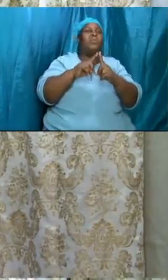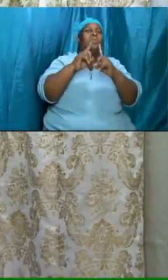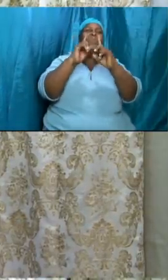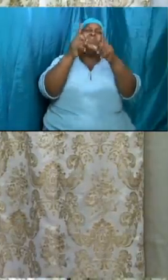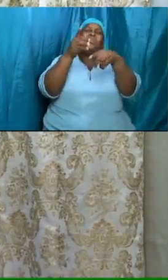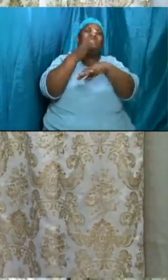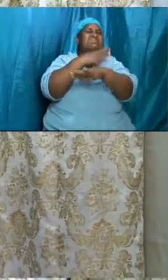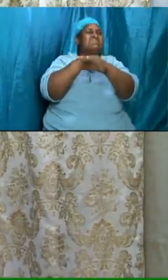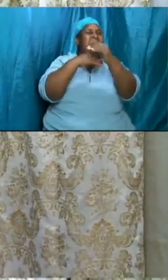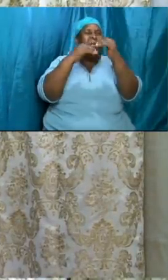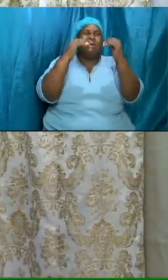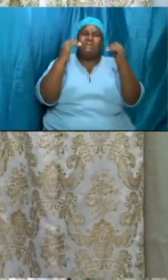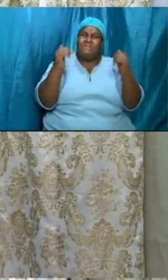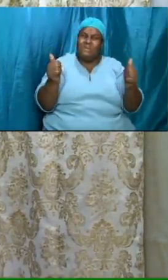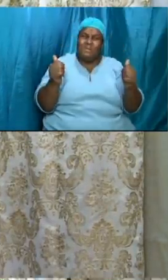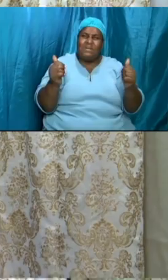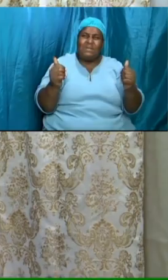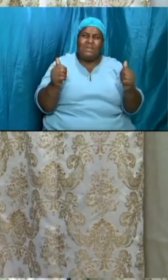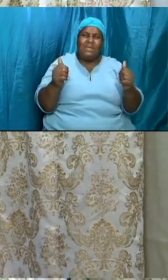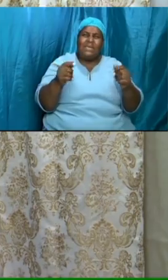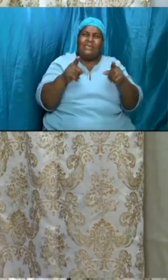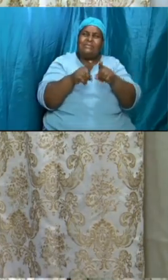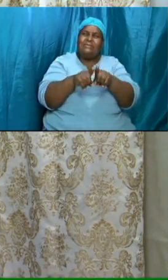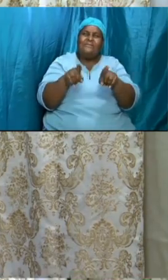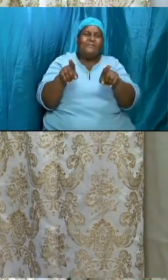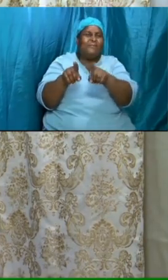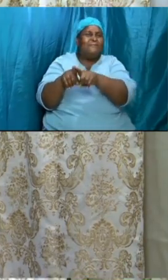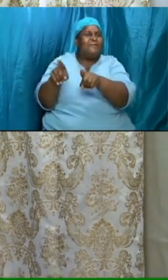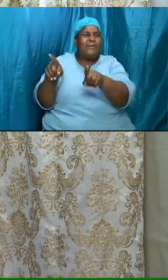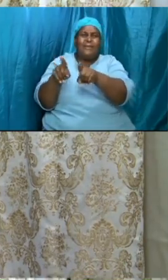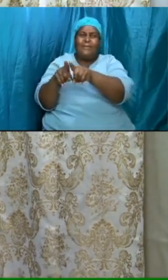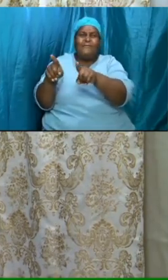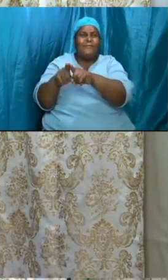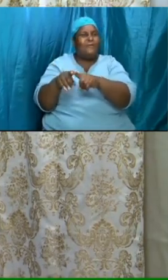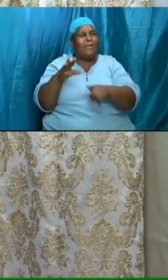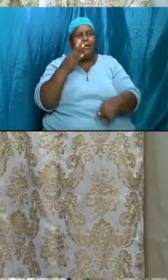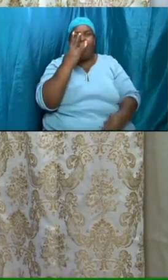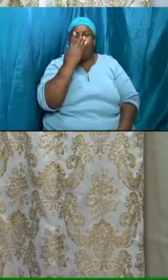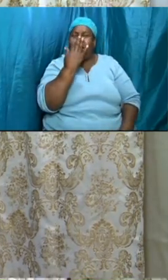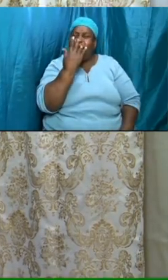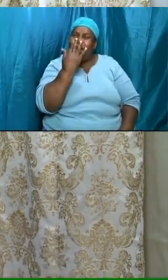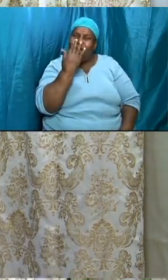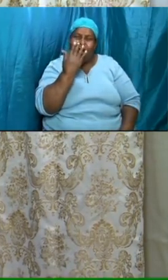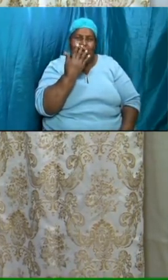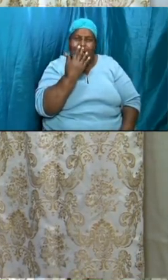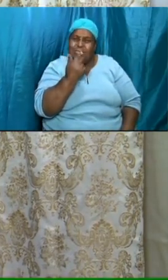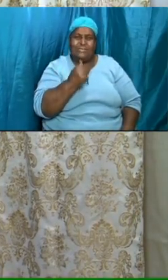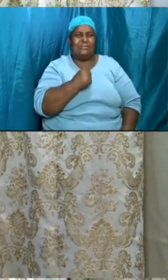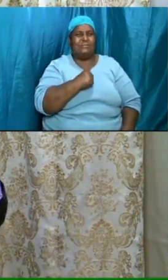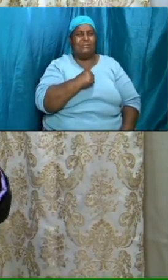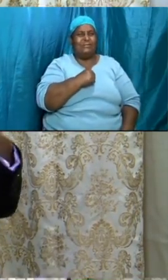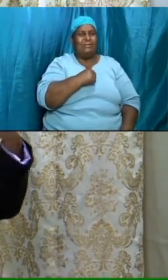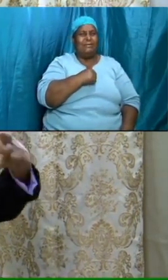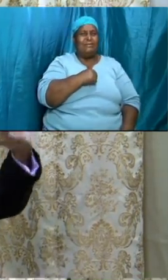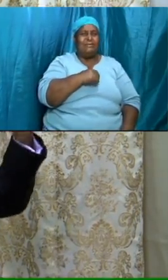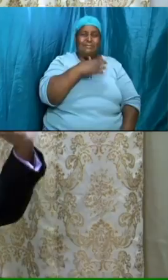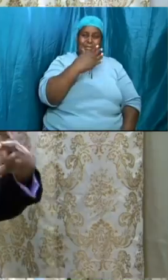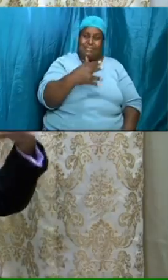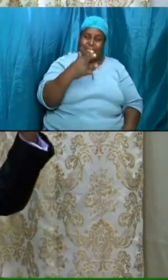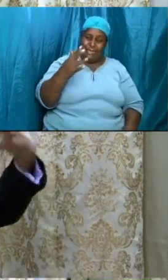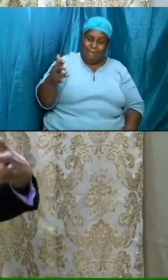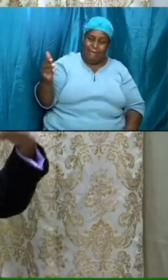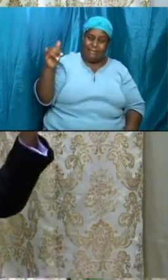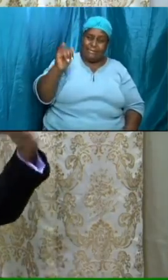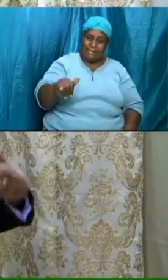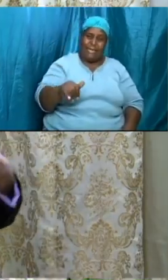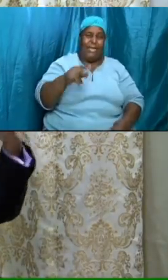gold diamond pearl sapphire the things that folks tend